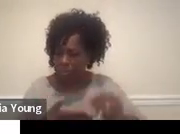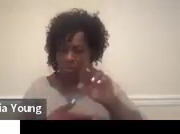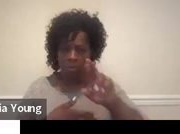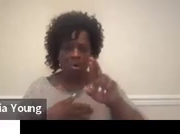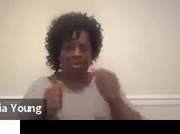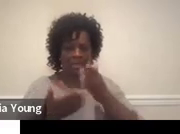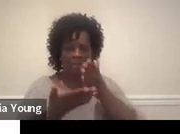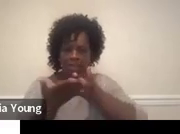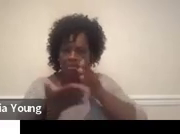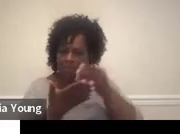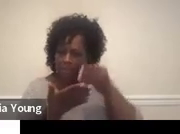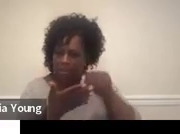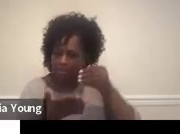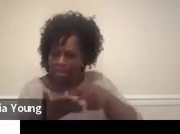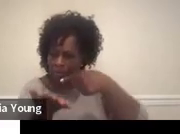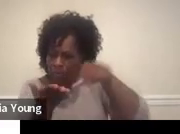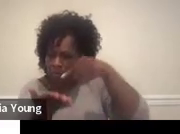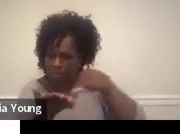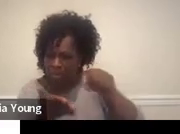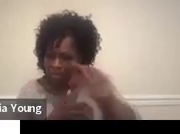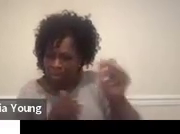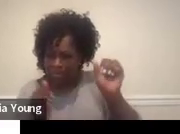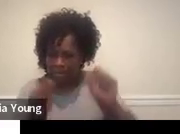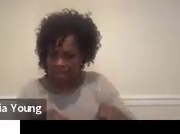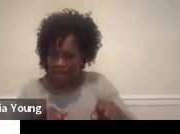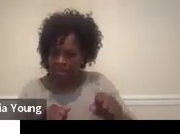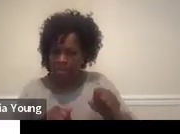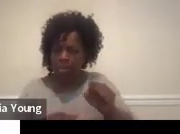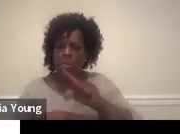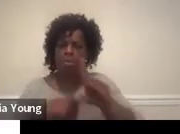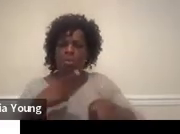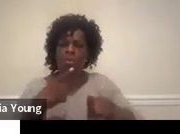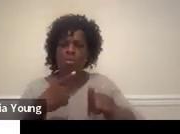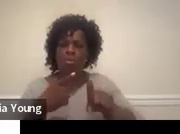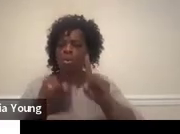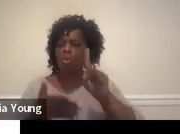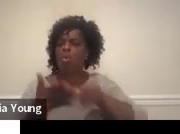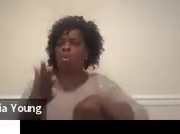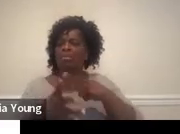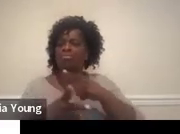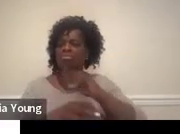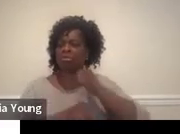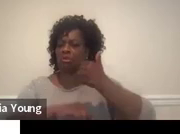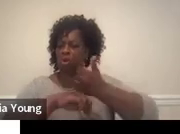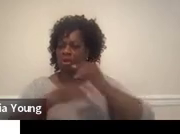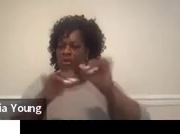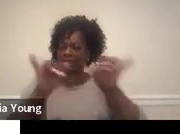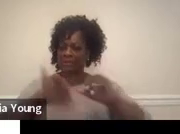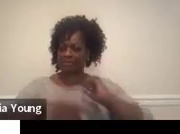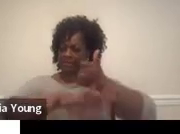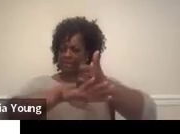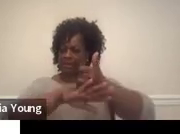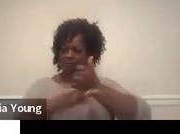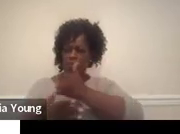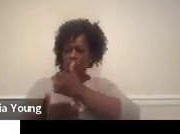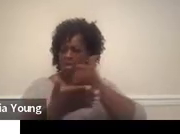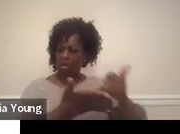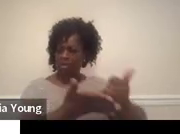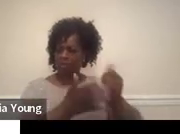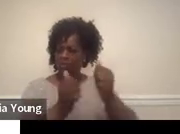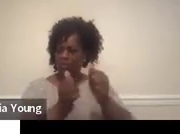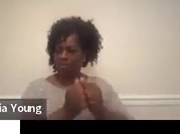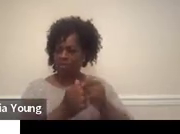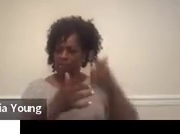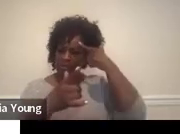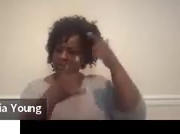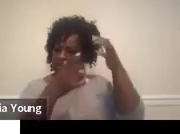budget and pay bills? What kind of support services do they need or do they have in place that would help them out with those decisions?